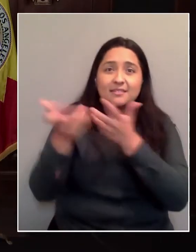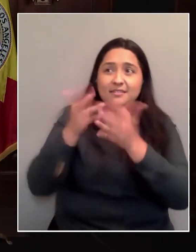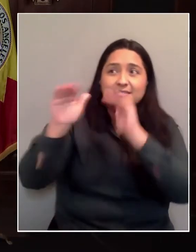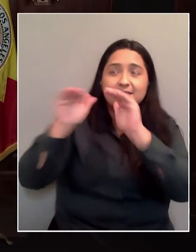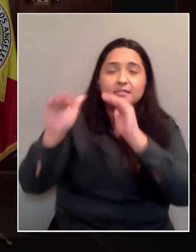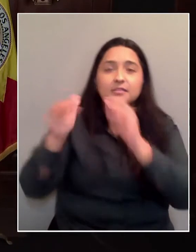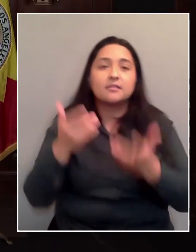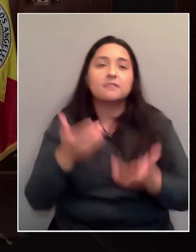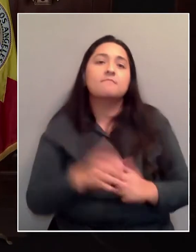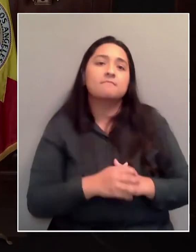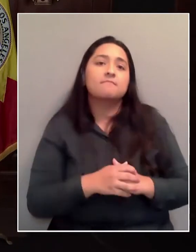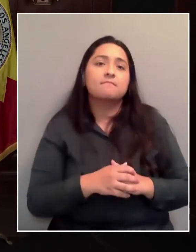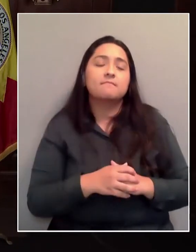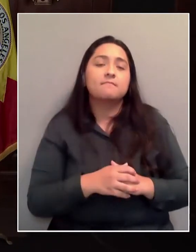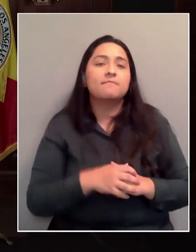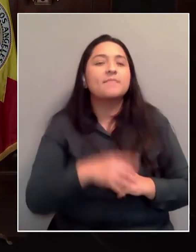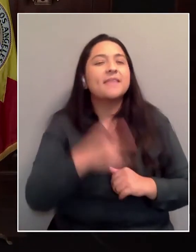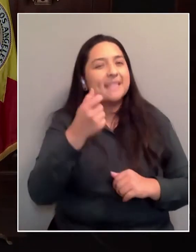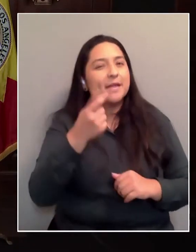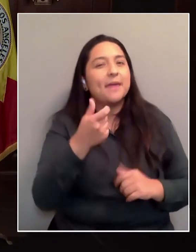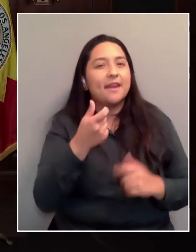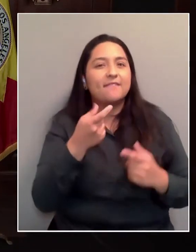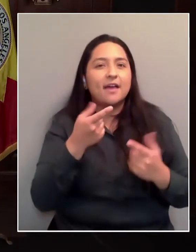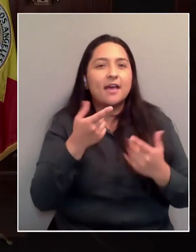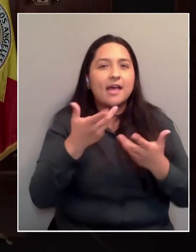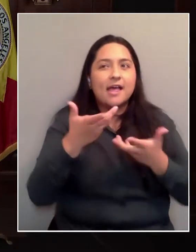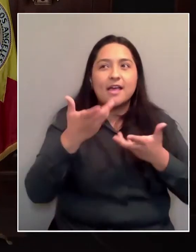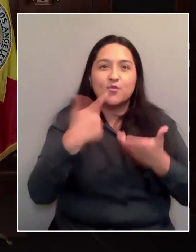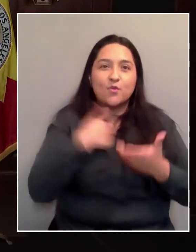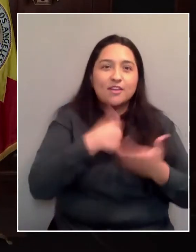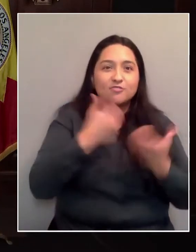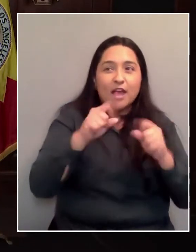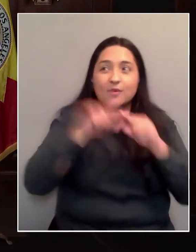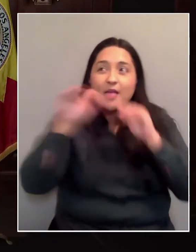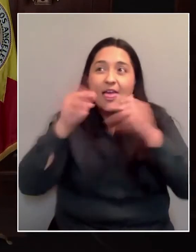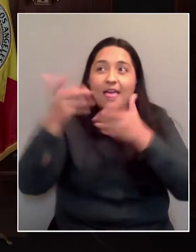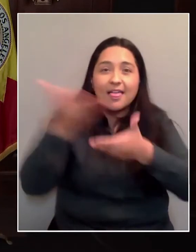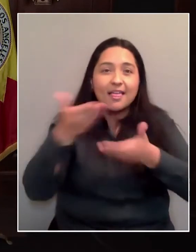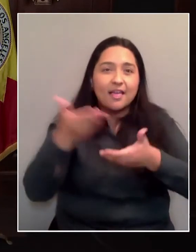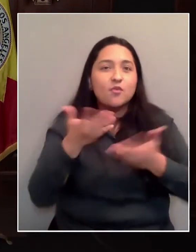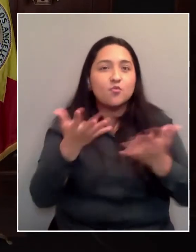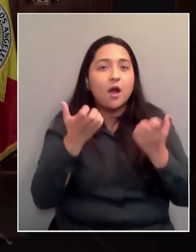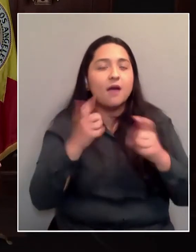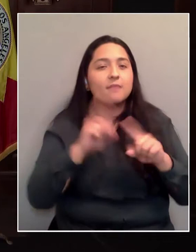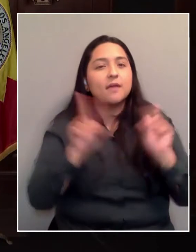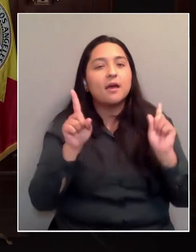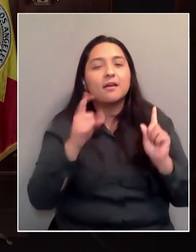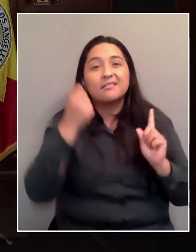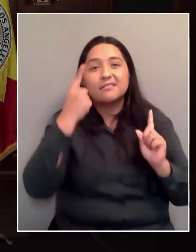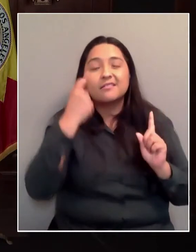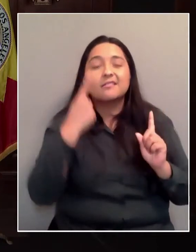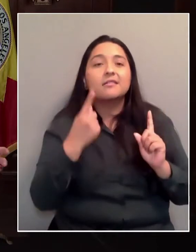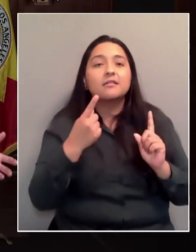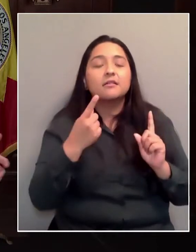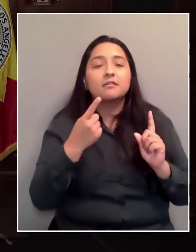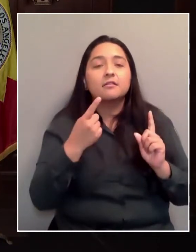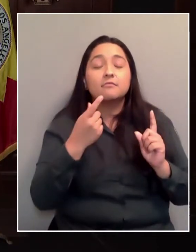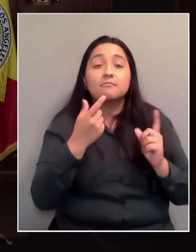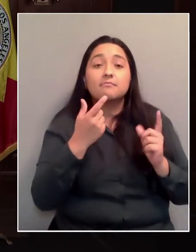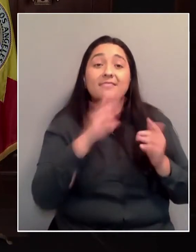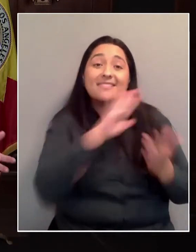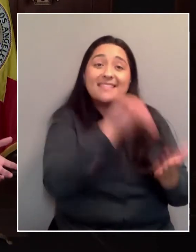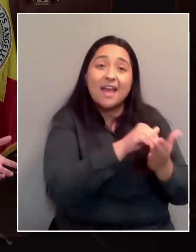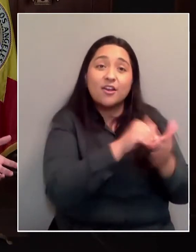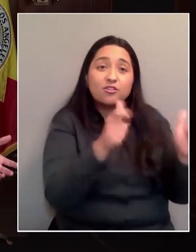when I'm generous, the well-intentioned side of this is there are some amazing folks that can do things that Megapods can't. Trusted